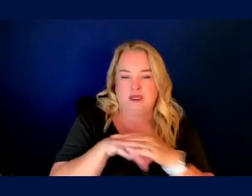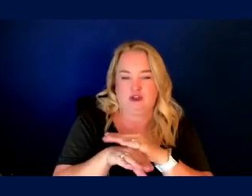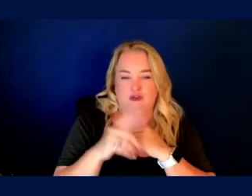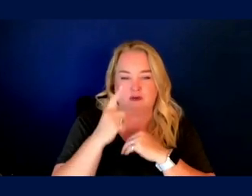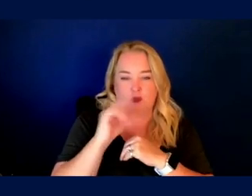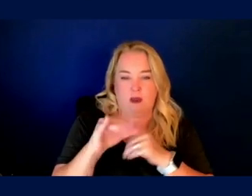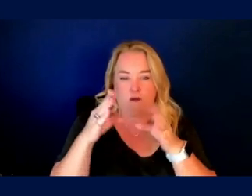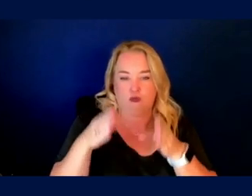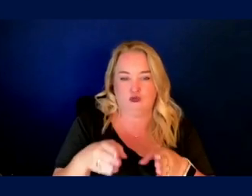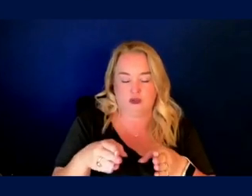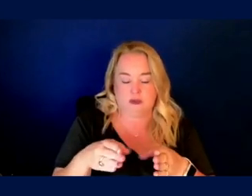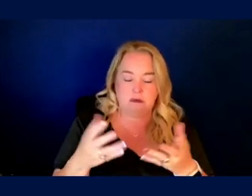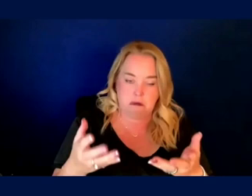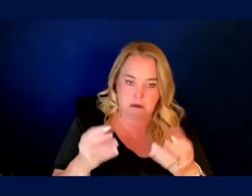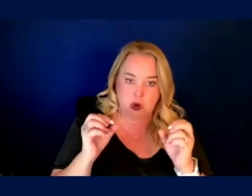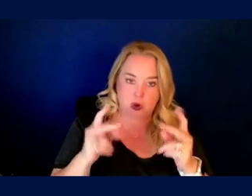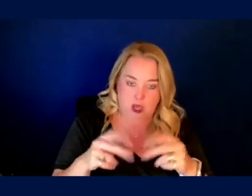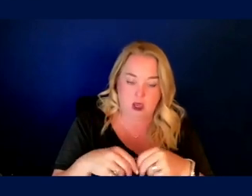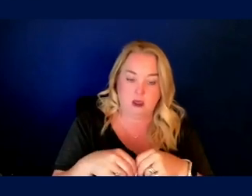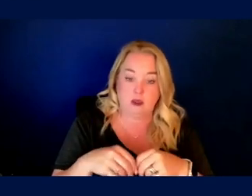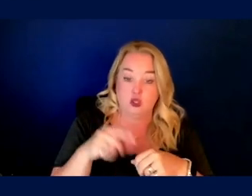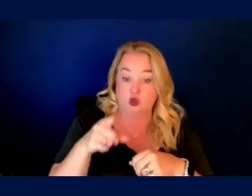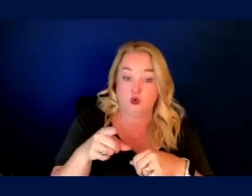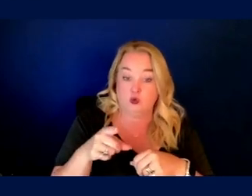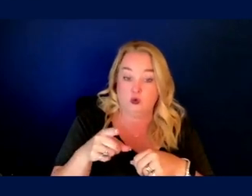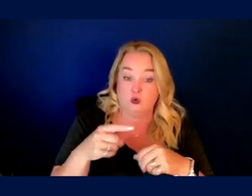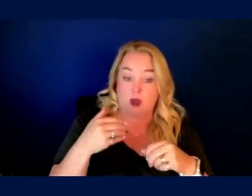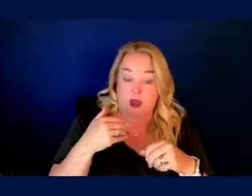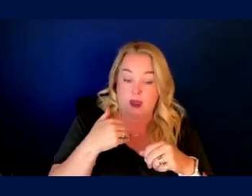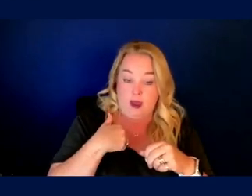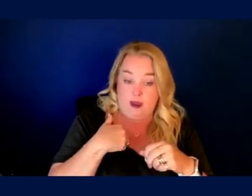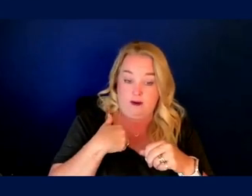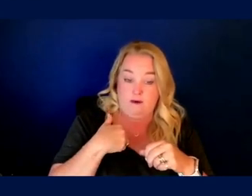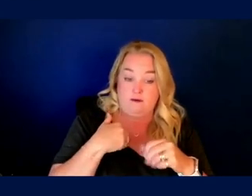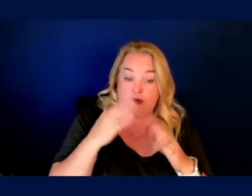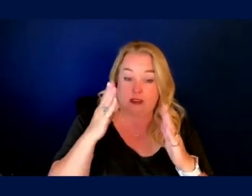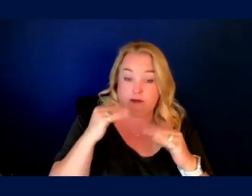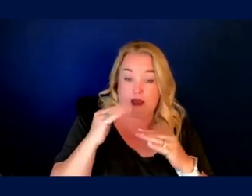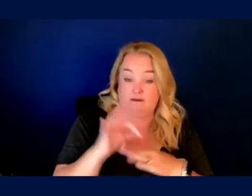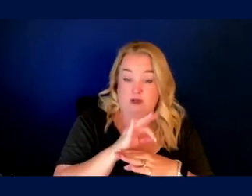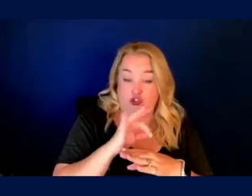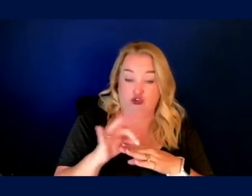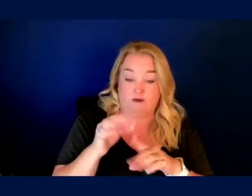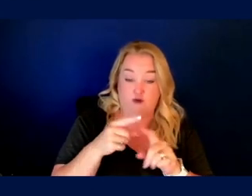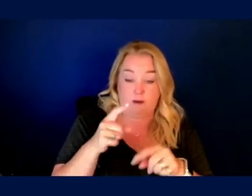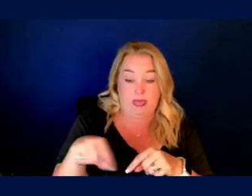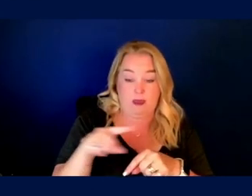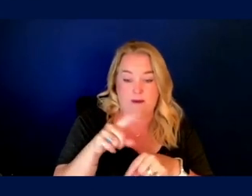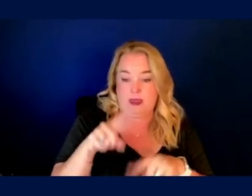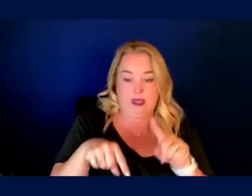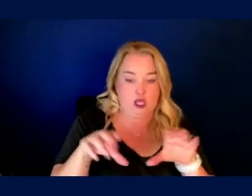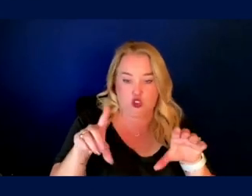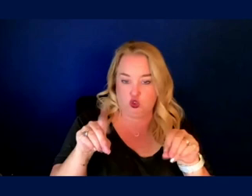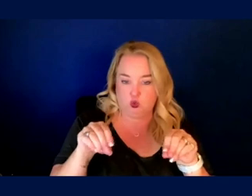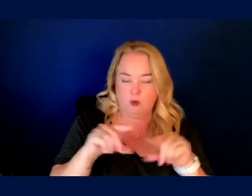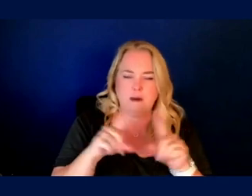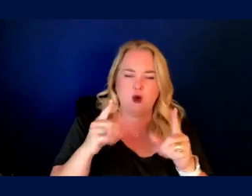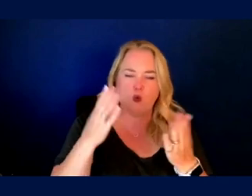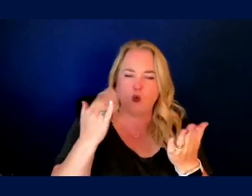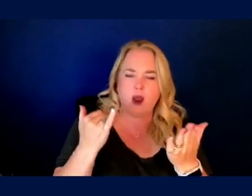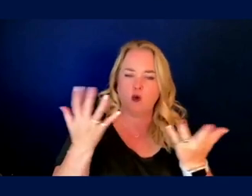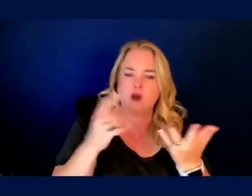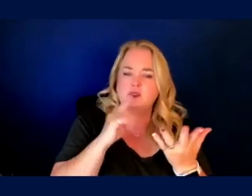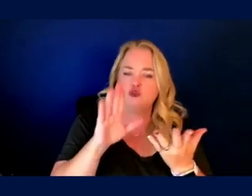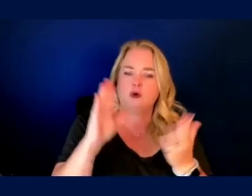because they have a handicap. Like, well, you have an expected function of them that they're not able to fulfill. But why? What is your expectation?